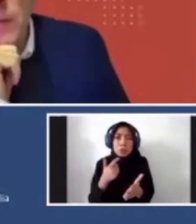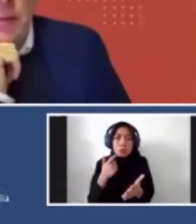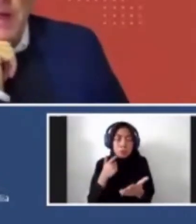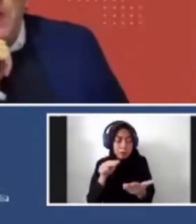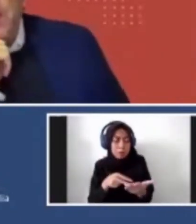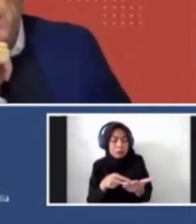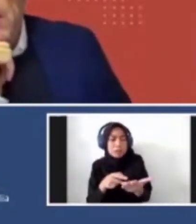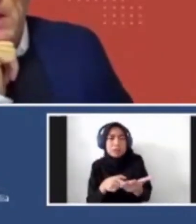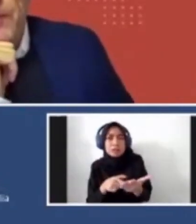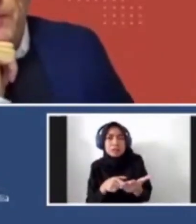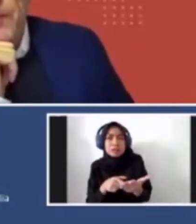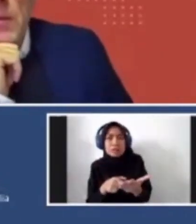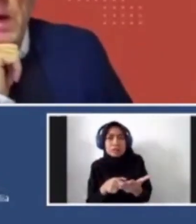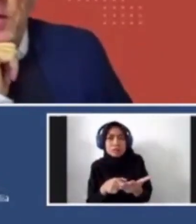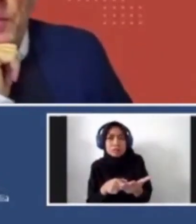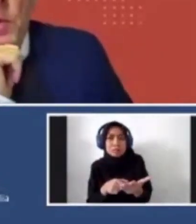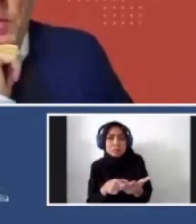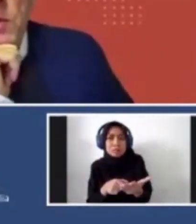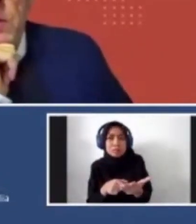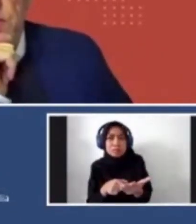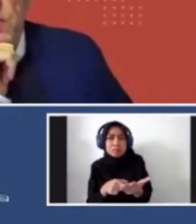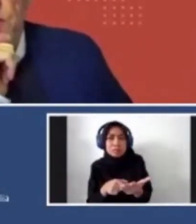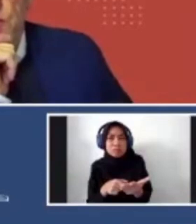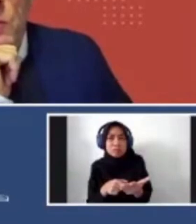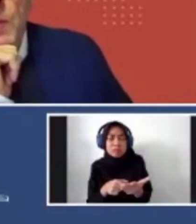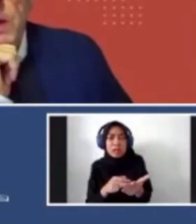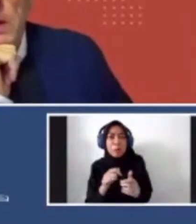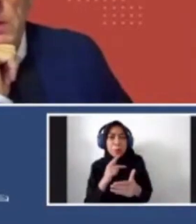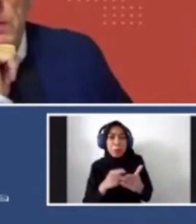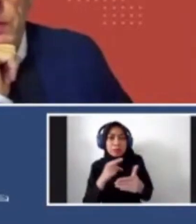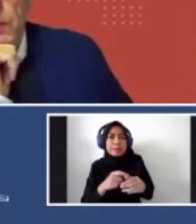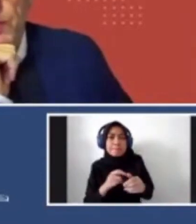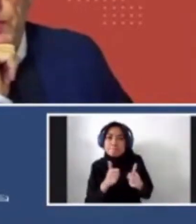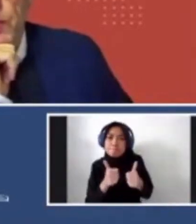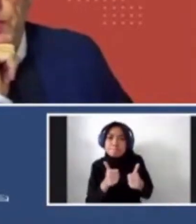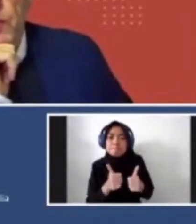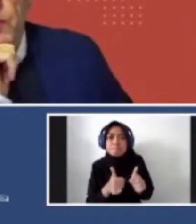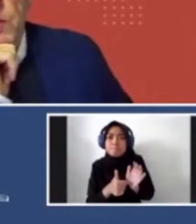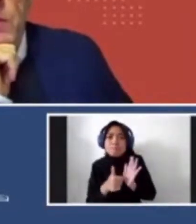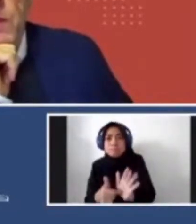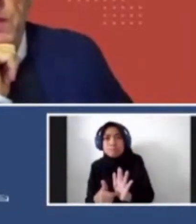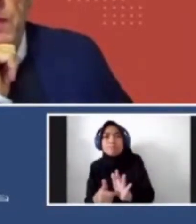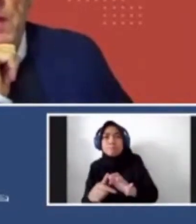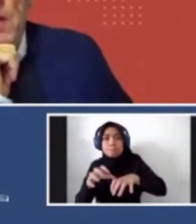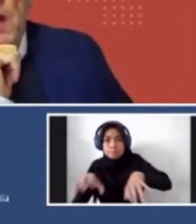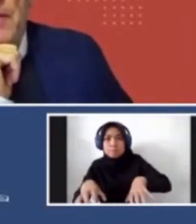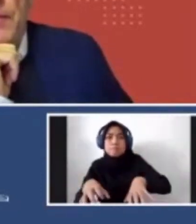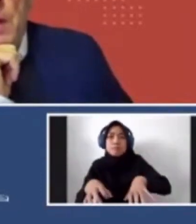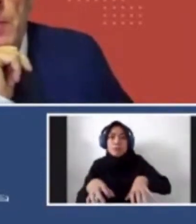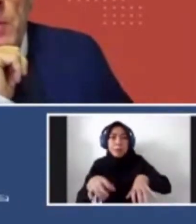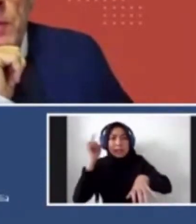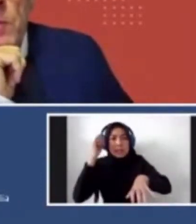um, it was kind of an amazing and fairly radical project to speculate on, to, to, to